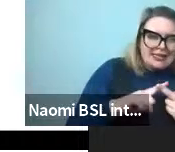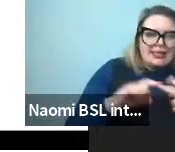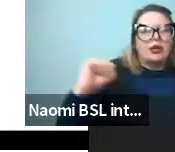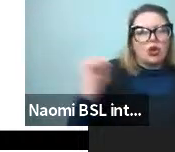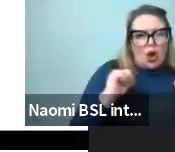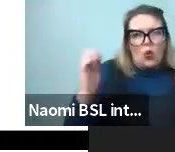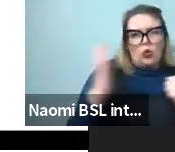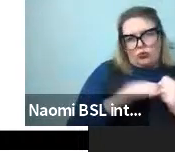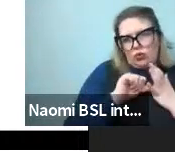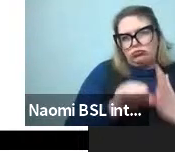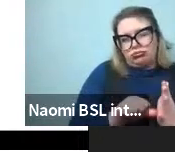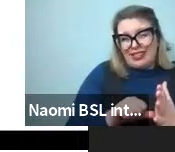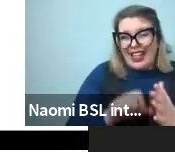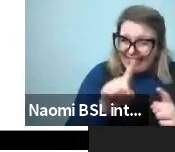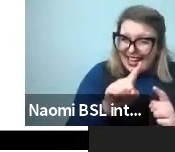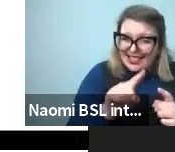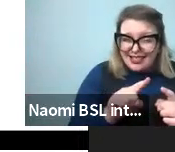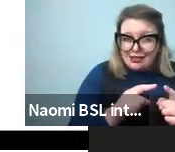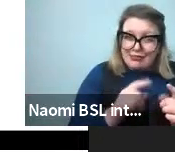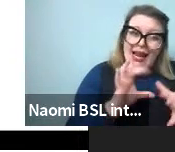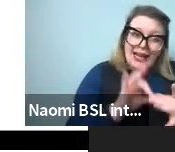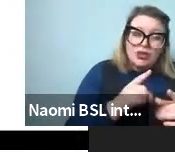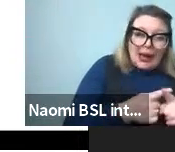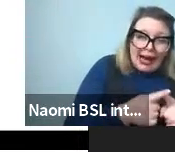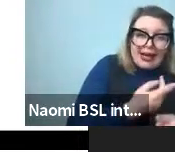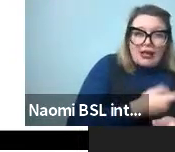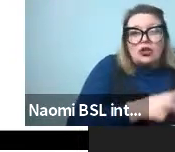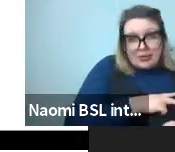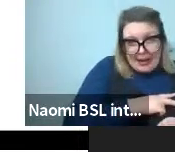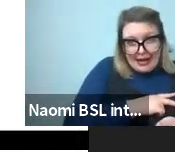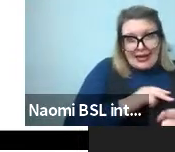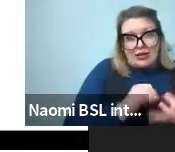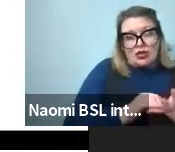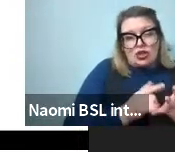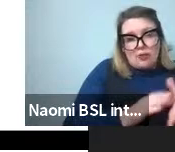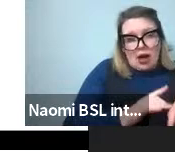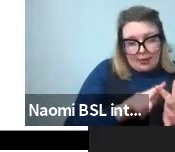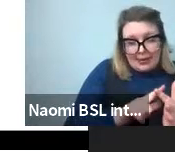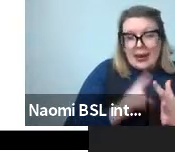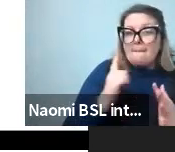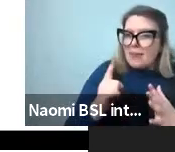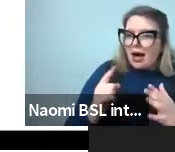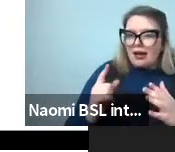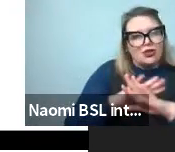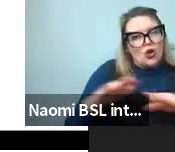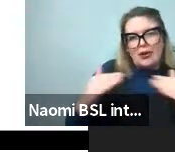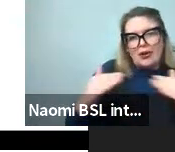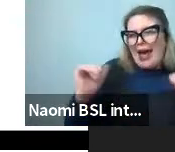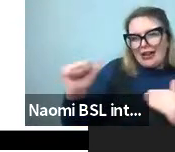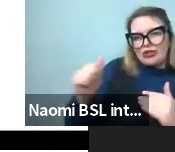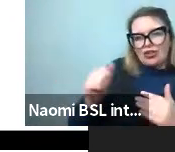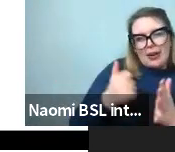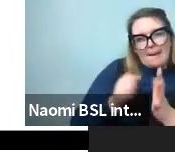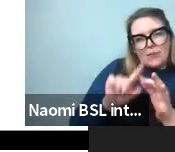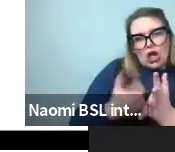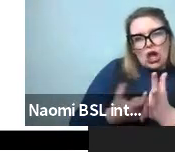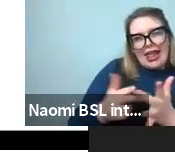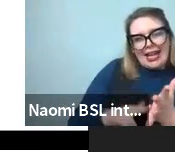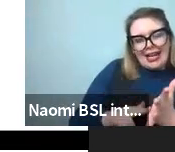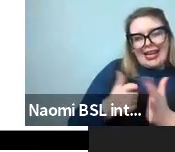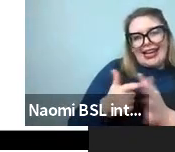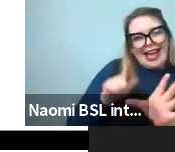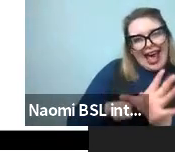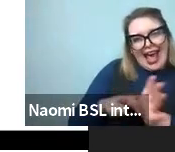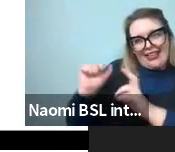generalization here across these three languages. And it doesn't follow from the Berlin K idea here or unique